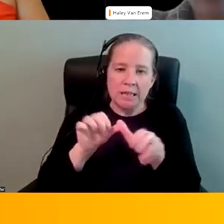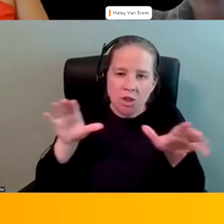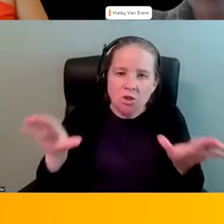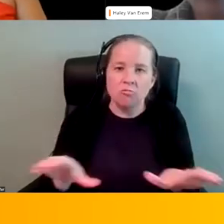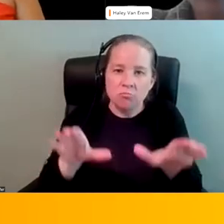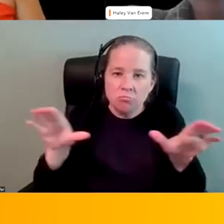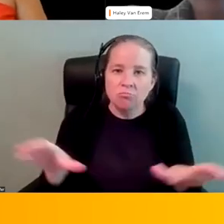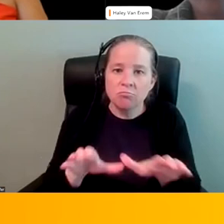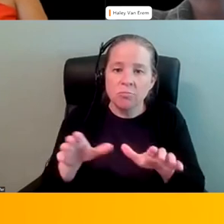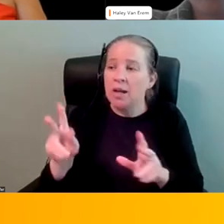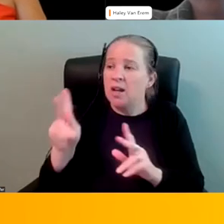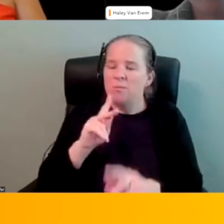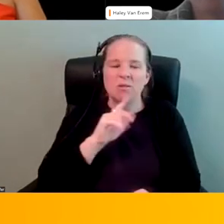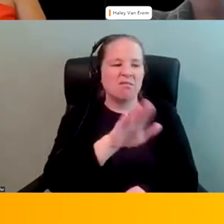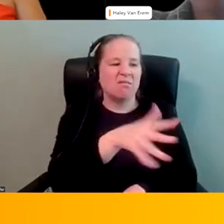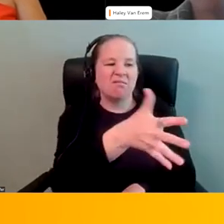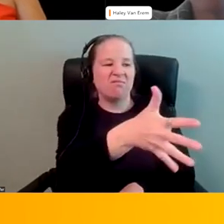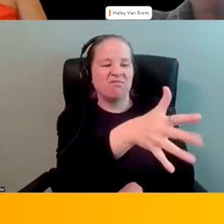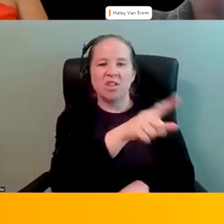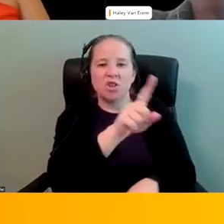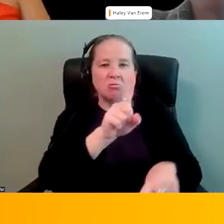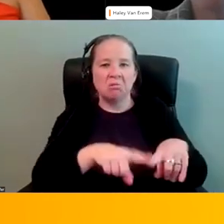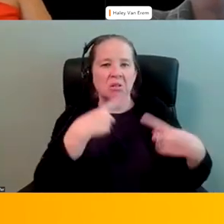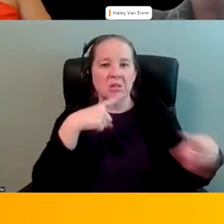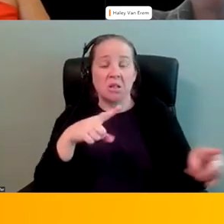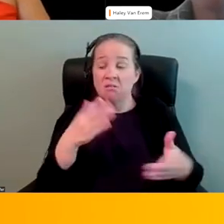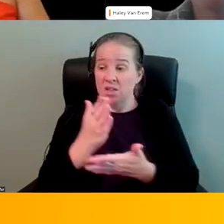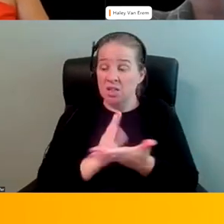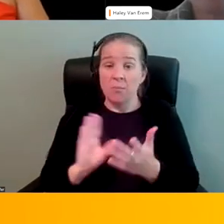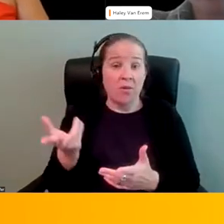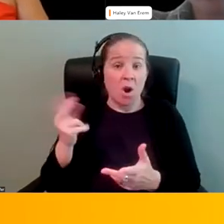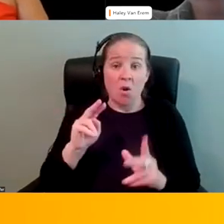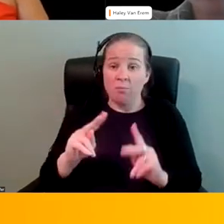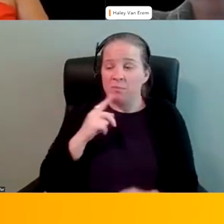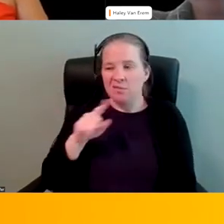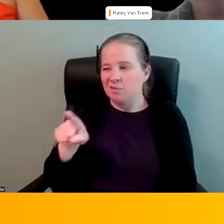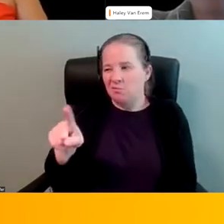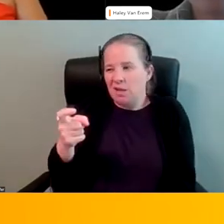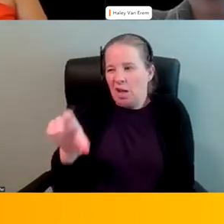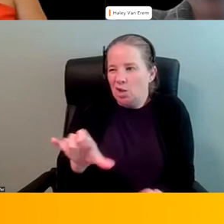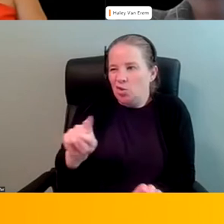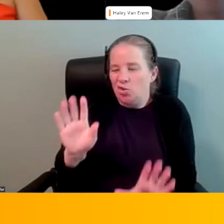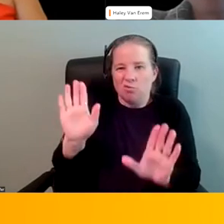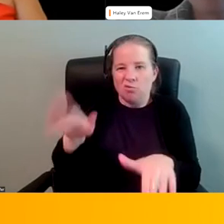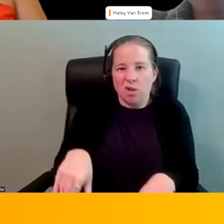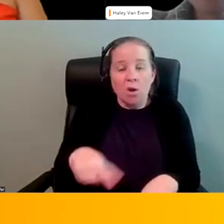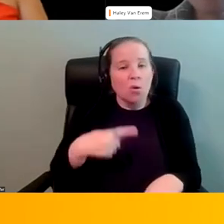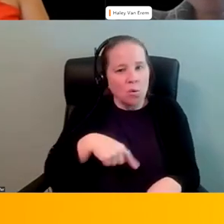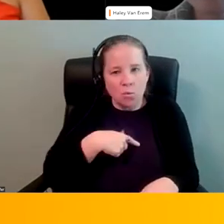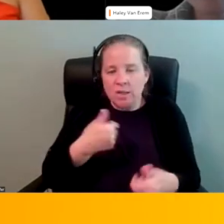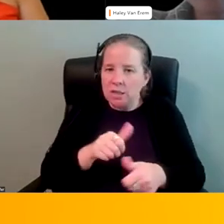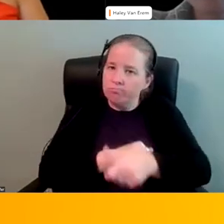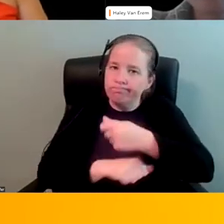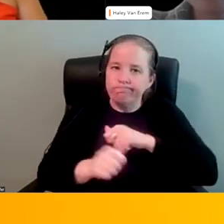when people told us that we couldn't do it, even some of our own people say we wasn't gonna do it. Um, and so to be honest,